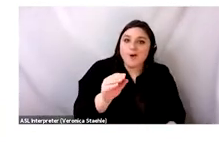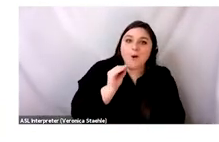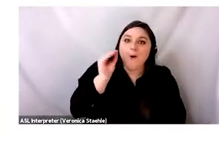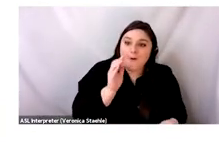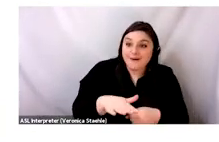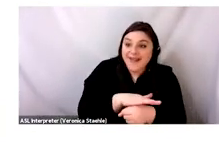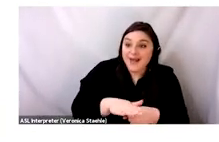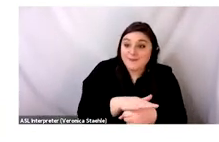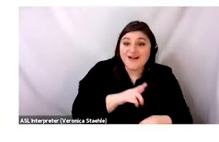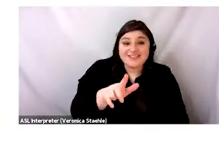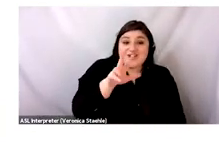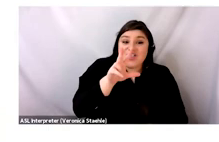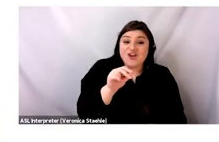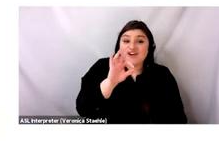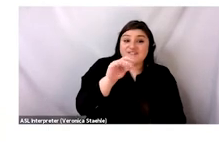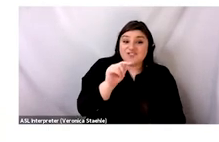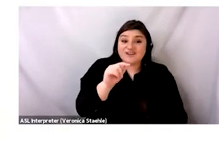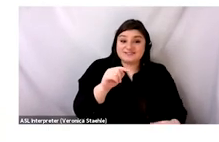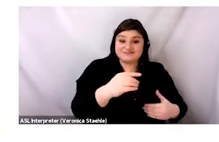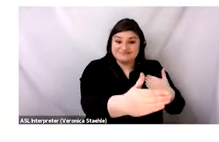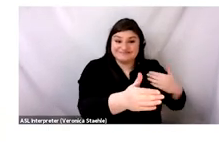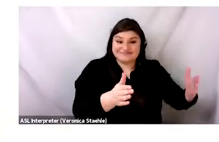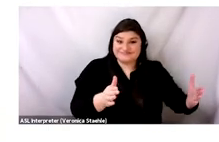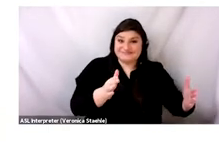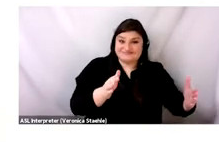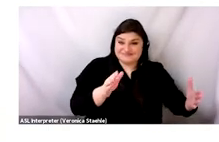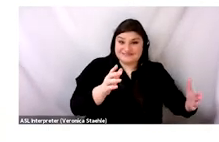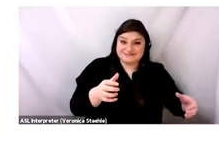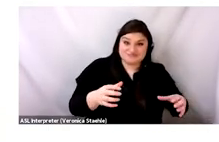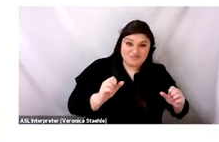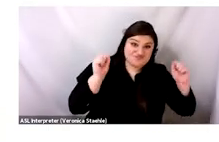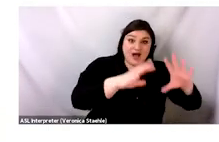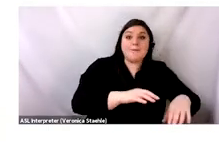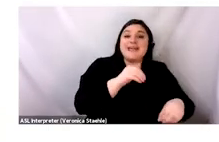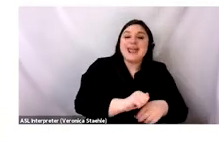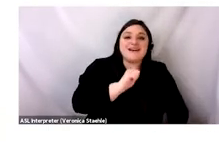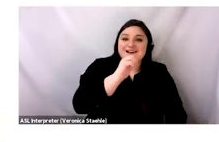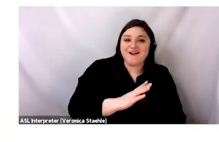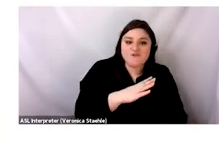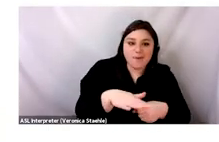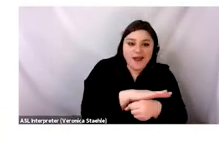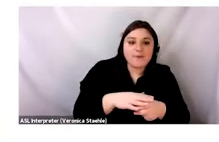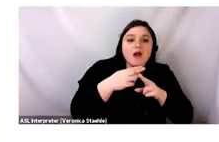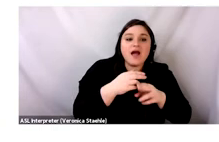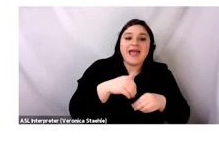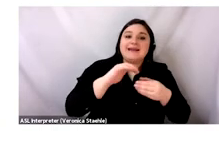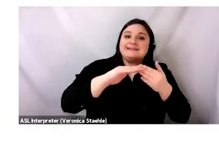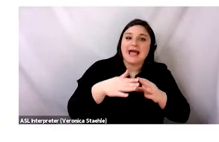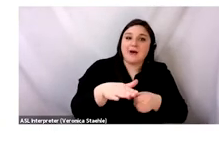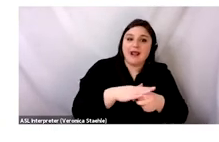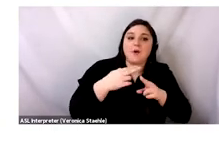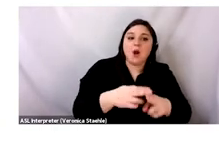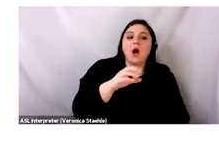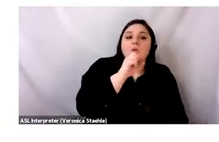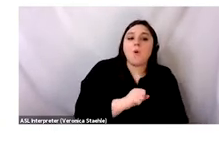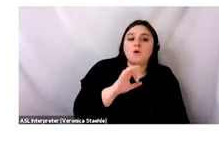dumped in informal settlements. This is a photo of a 30-foot dump that is over 60% clothing waste. And this clothing dump is located in